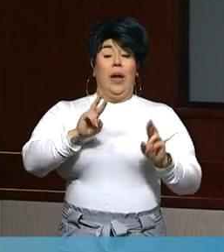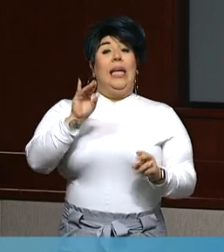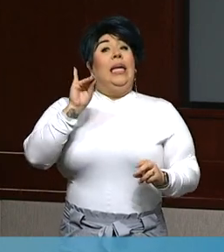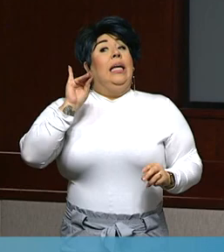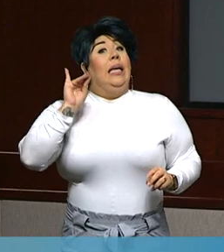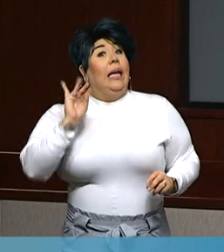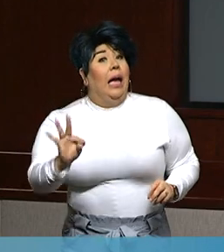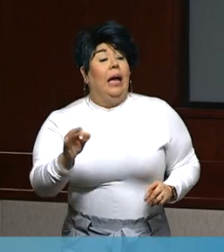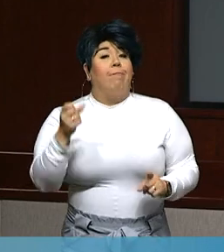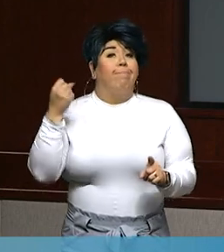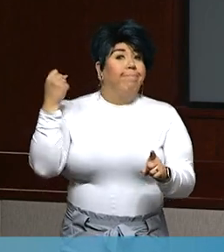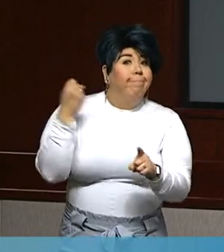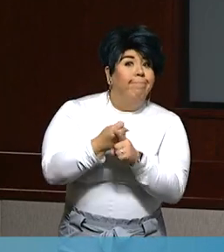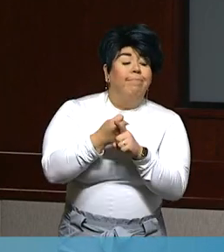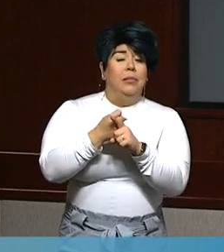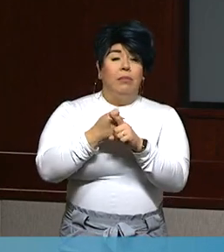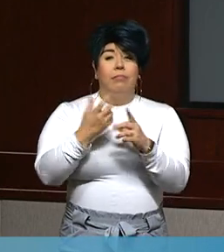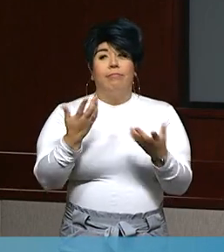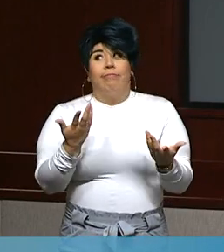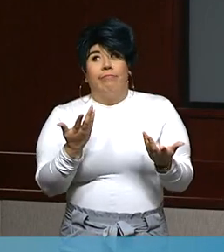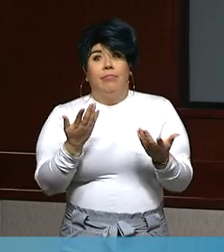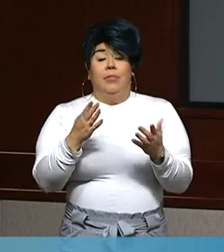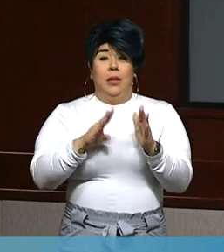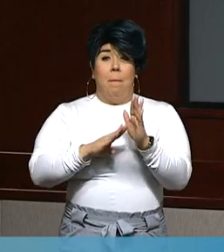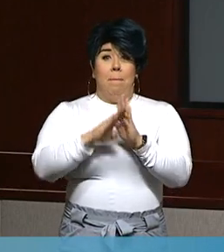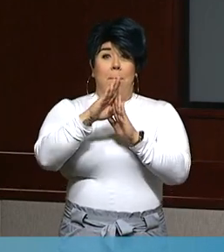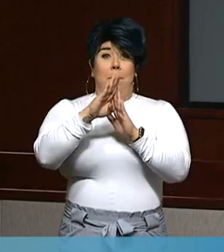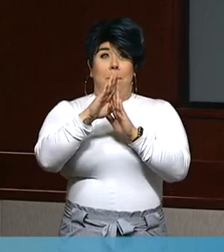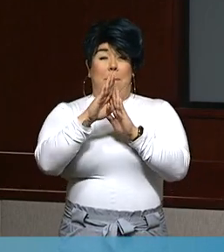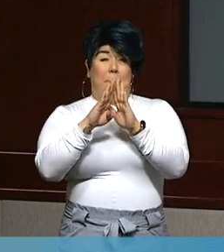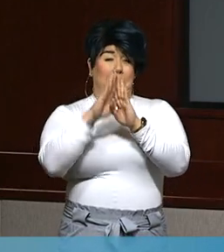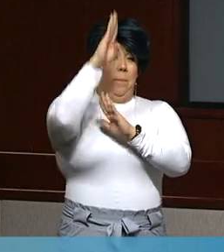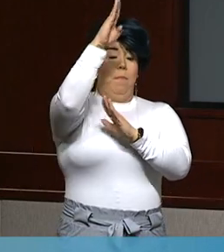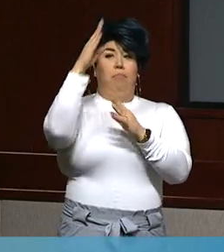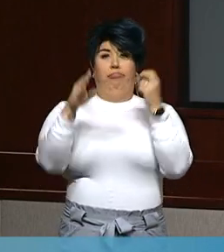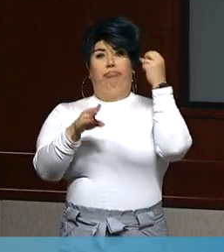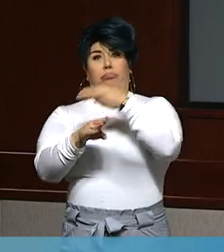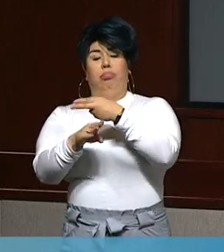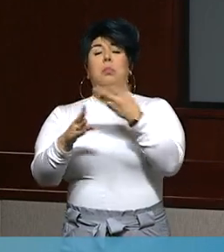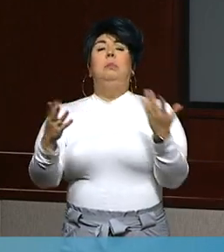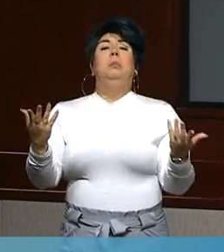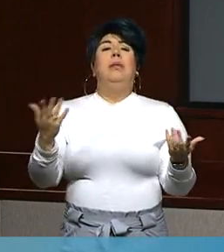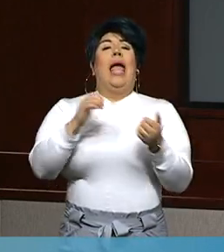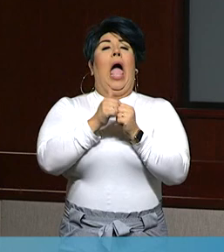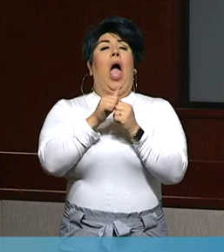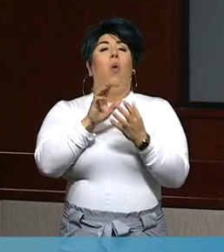should or possibly exceed that capacity and what we would do in that circumstance.